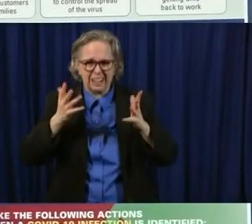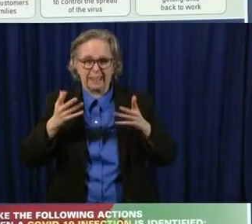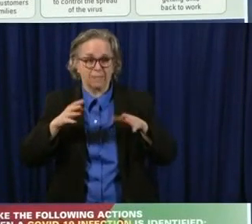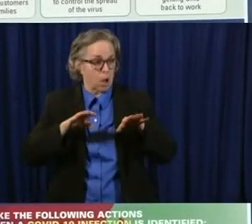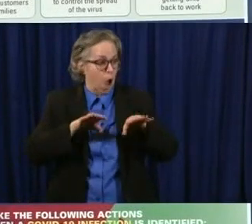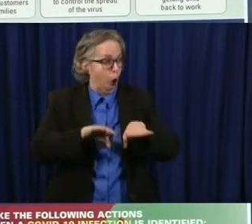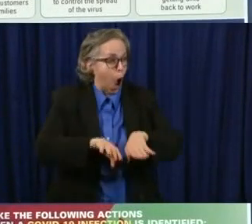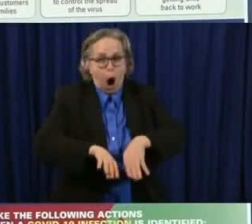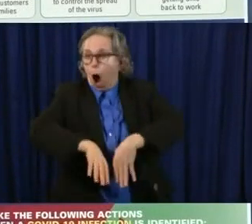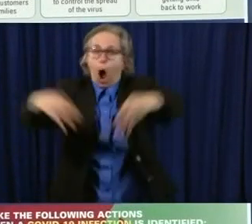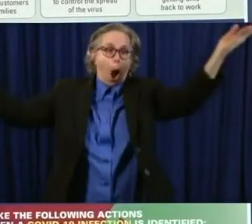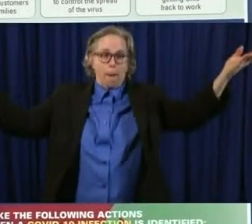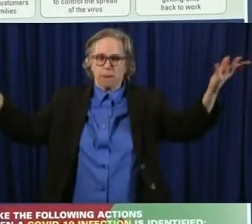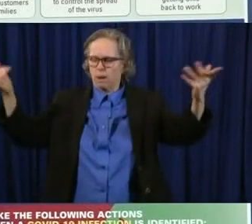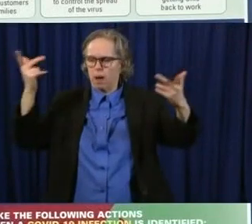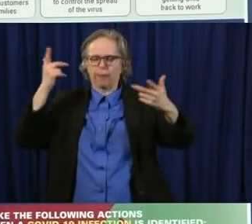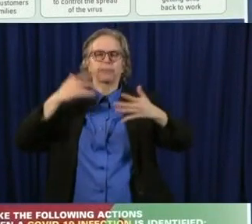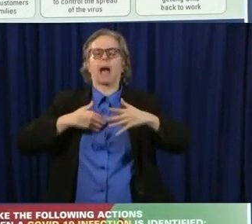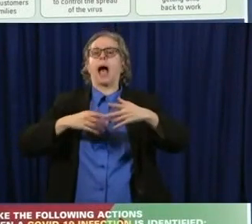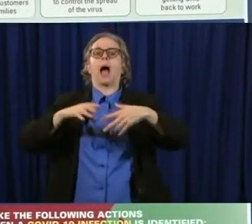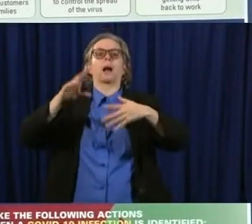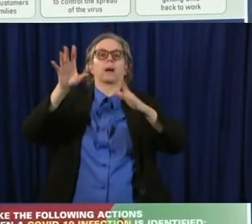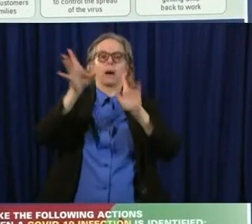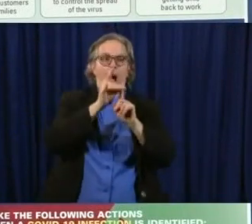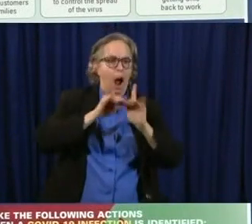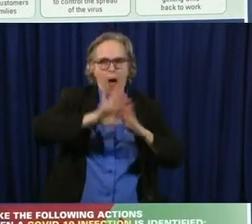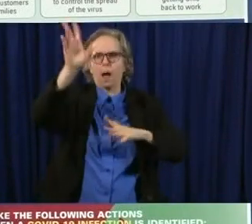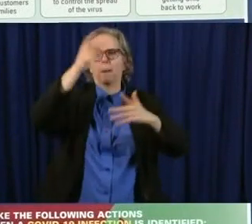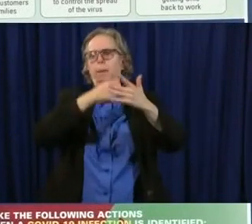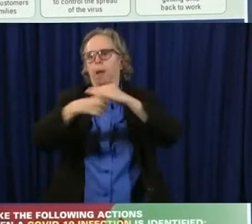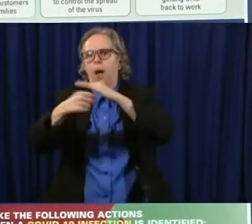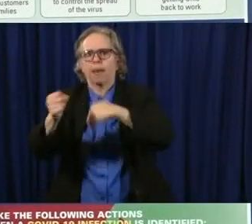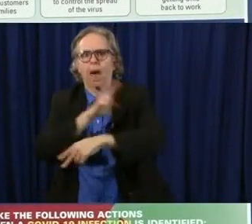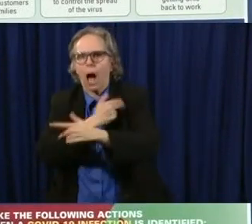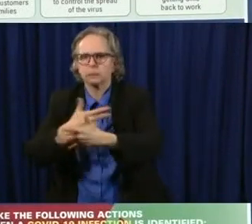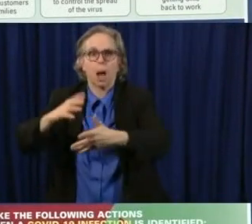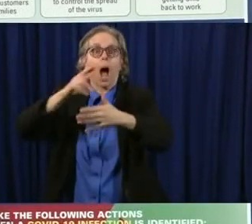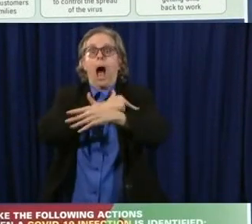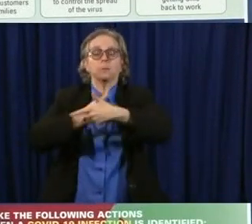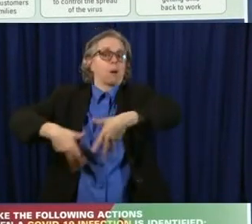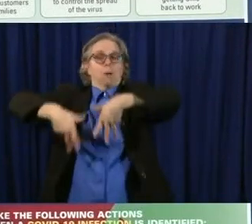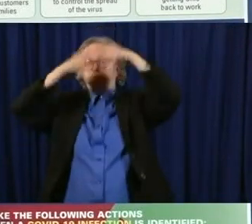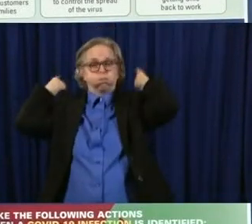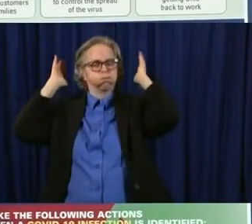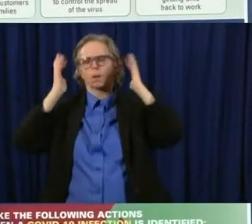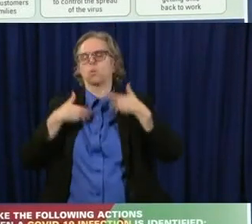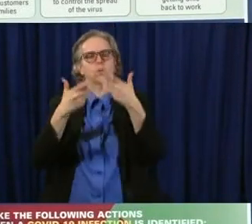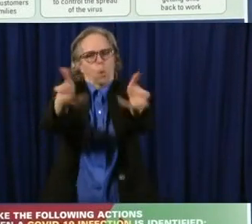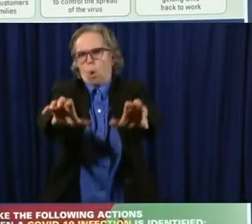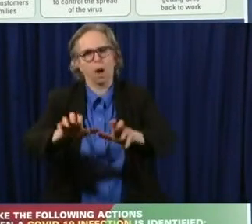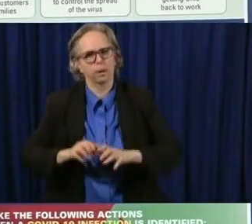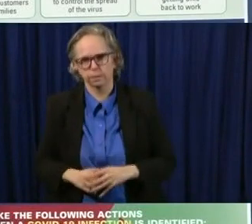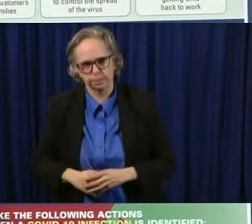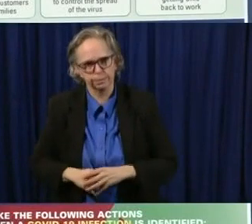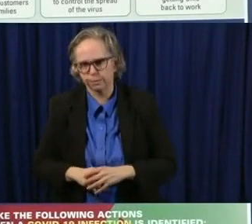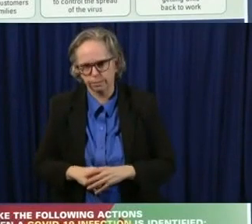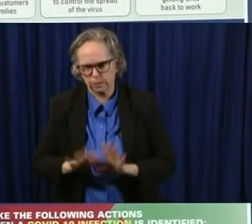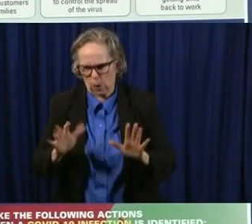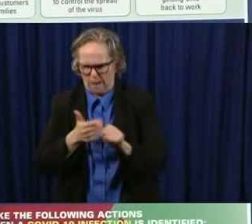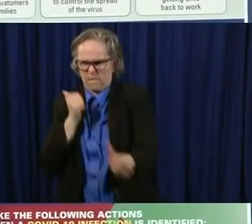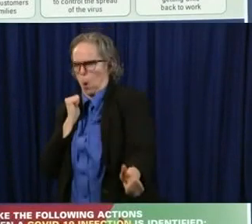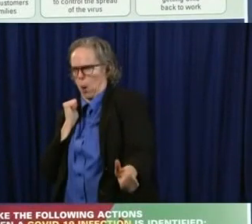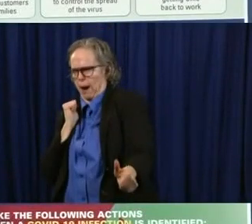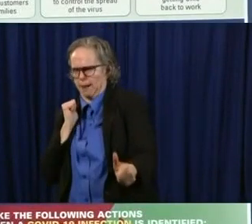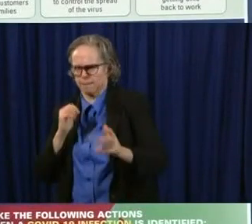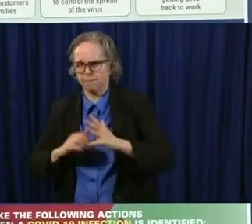spike, um, in hospitalizations. We don't want to see a huge spike, uh, in cases. Um, the